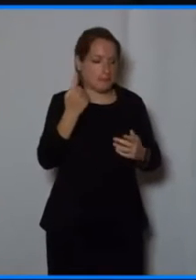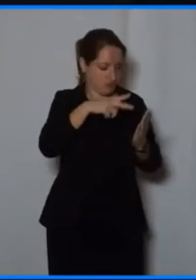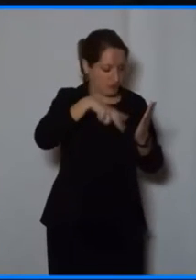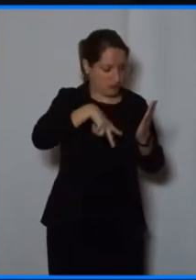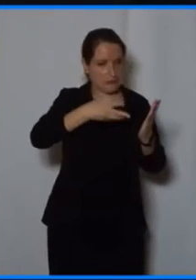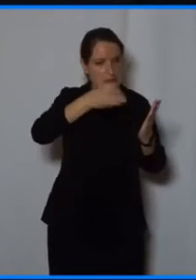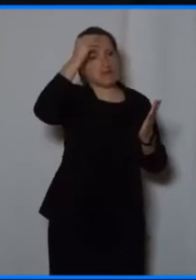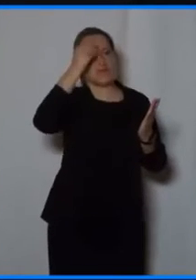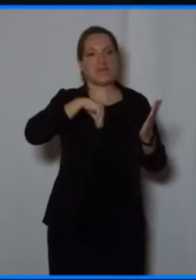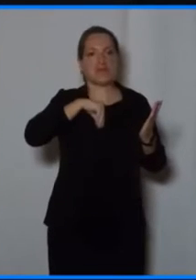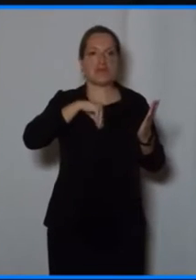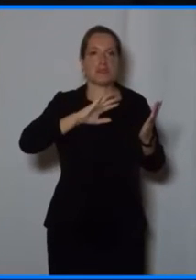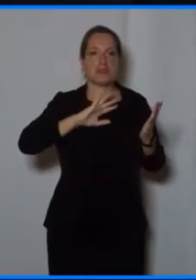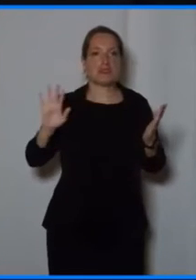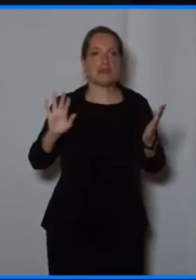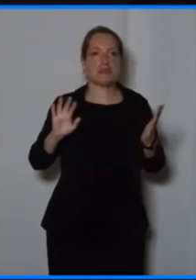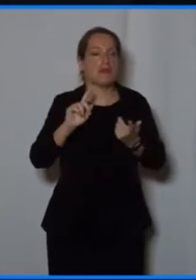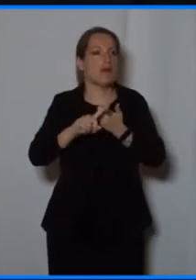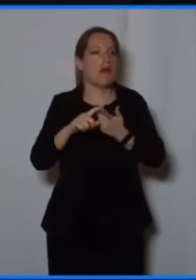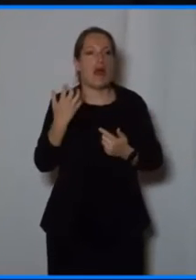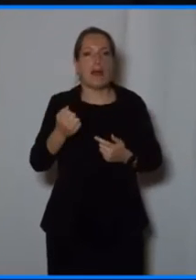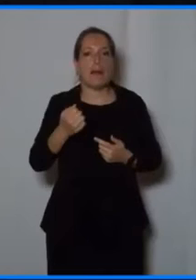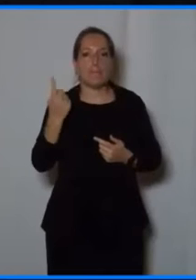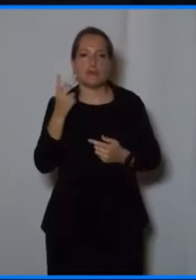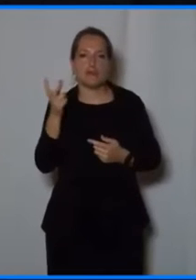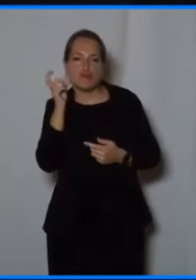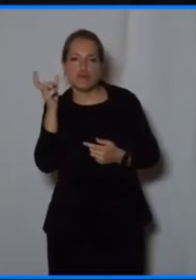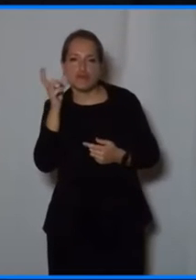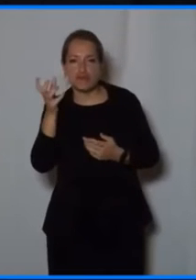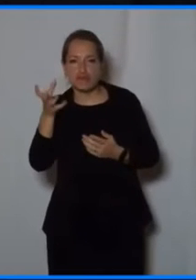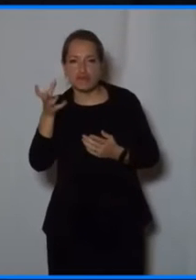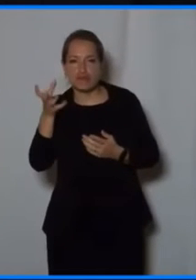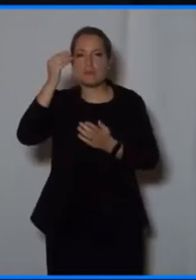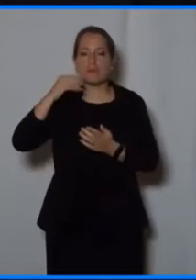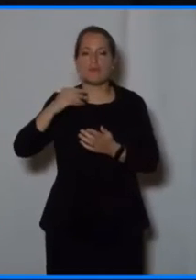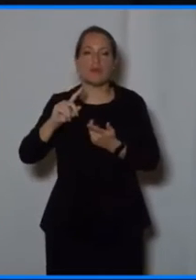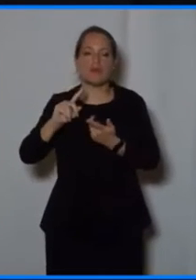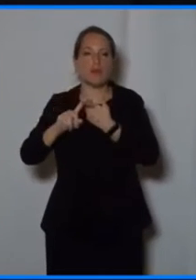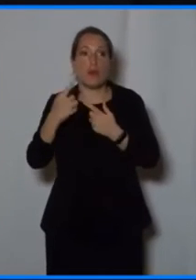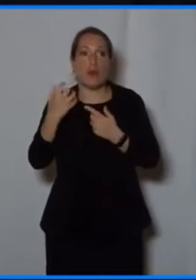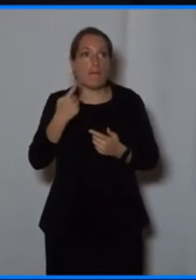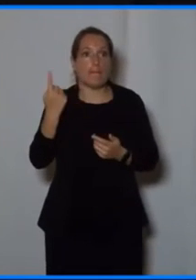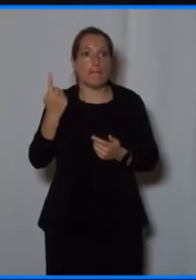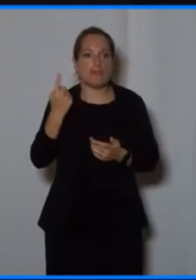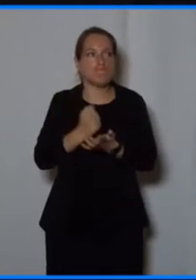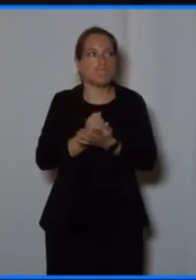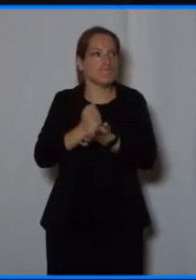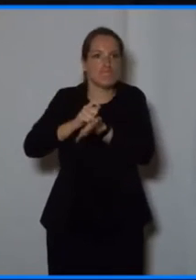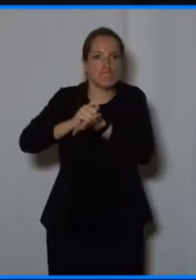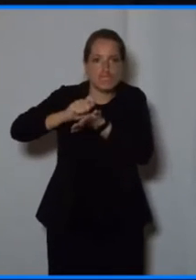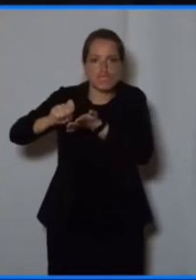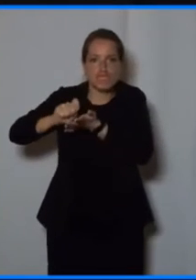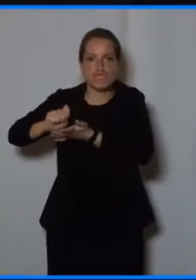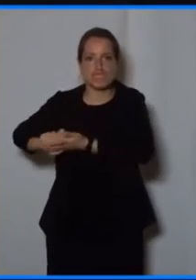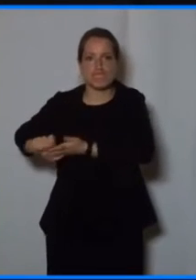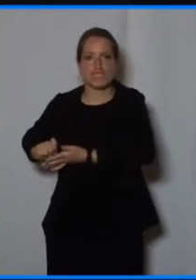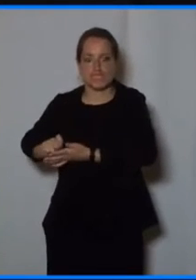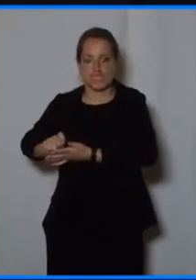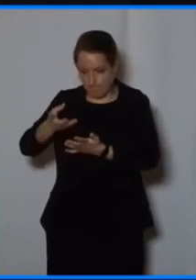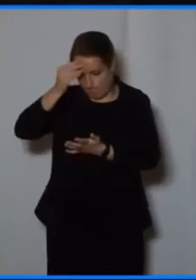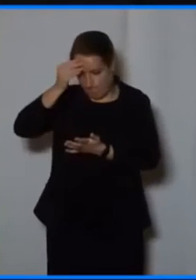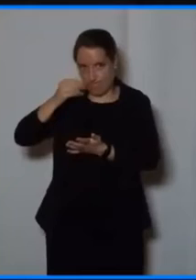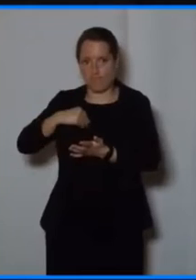learn by listening, others learn the hard way by having to write, you know. And still, when you look at our